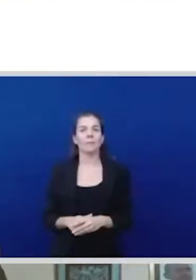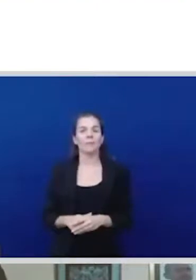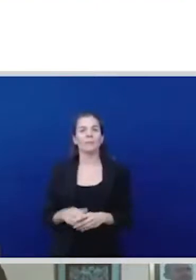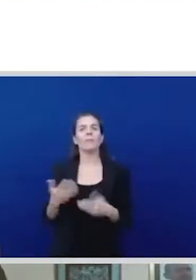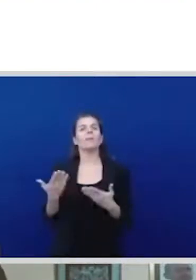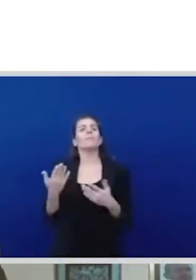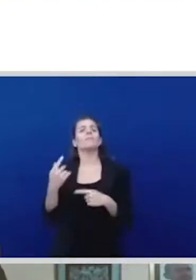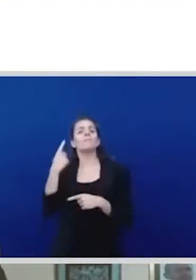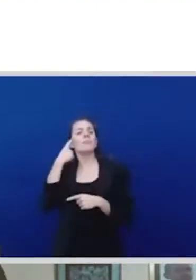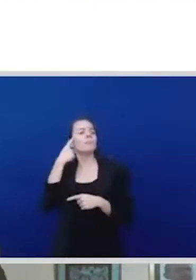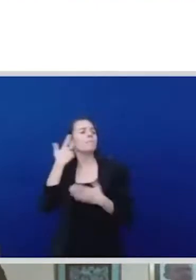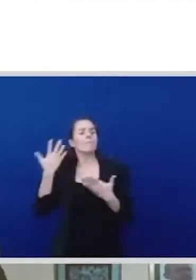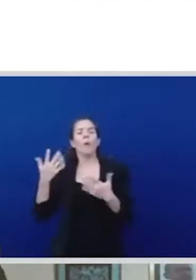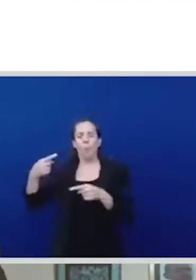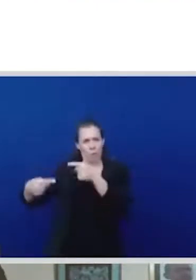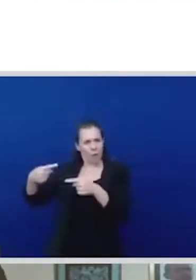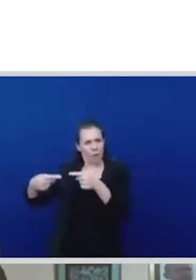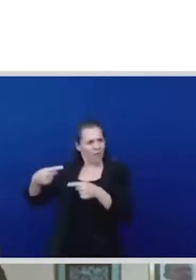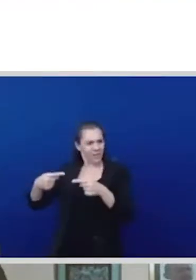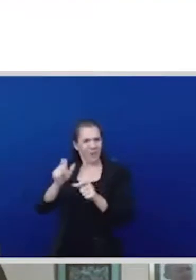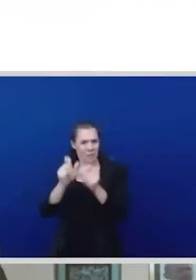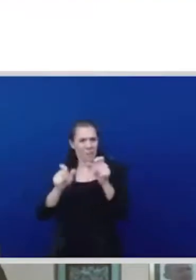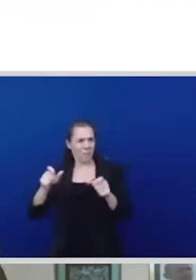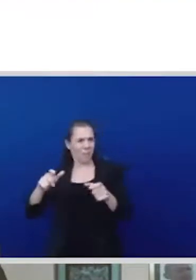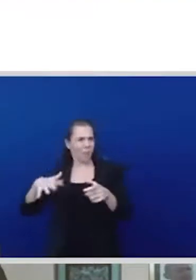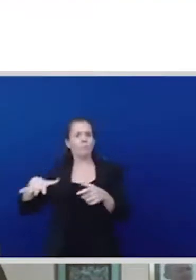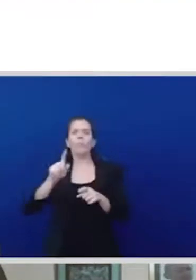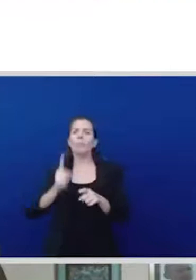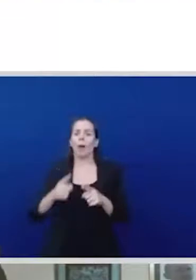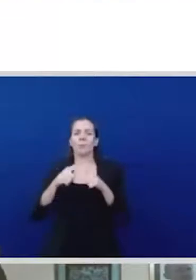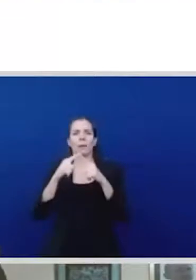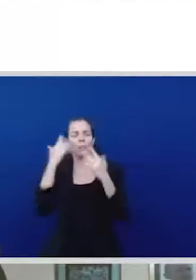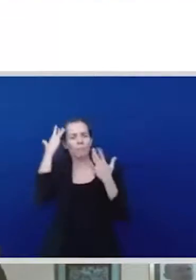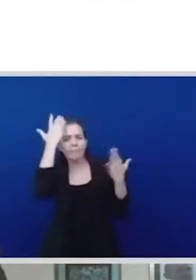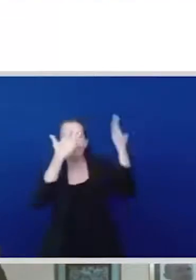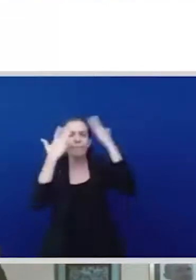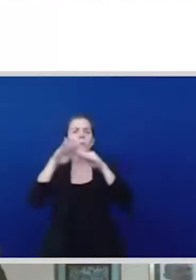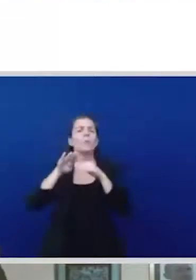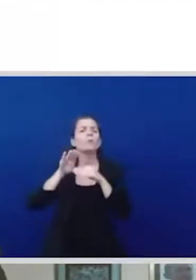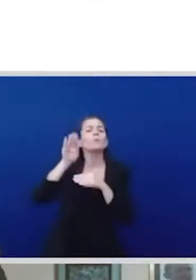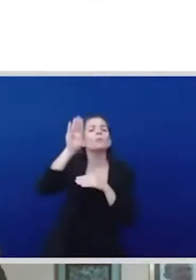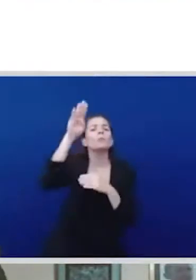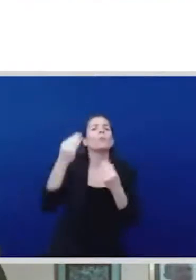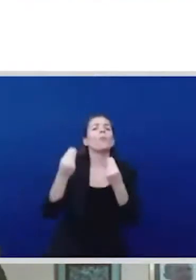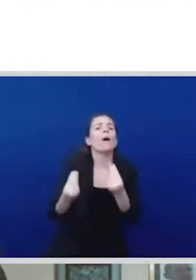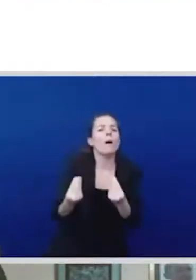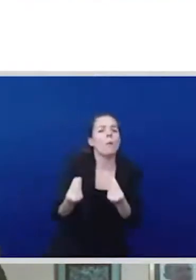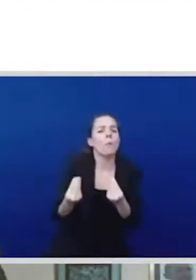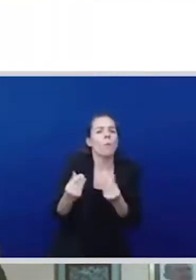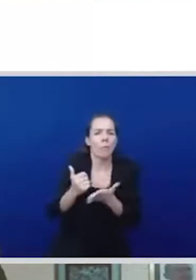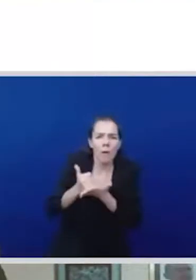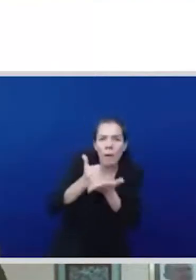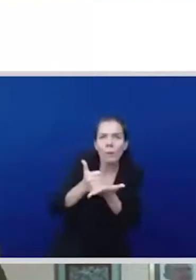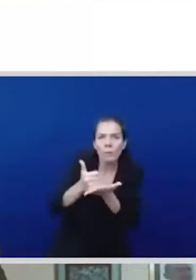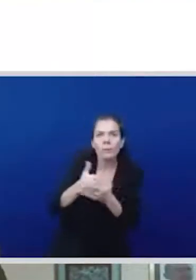giving 1400 stimulus to a poor family in Brooklyn or Bronx so it's not a problem that's unique to us it's a